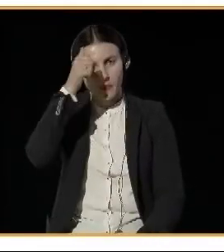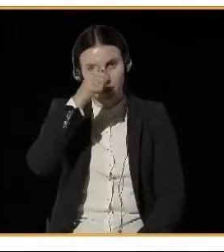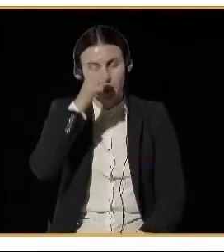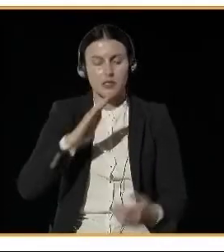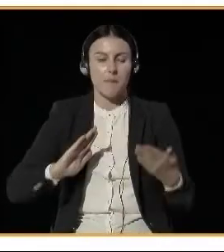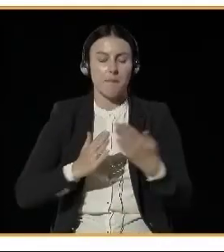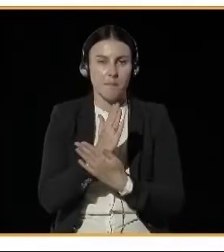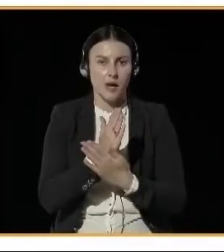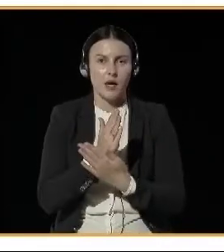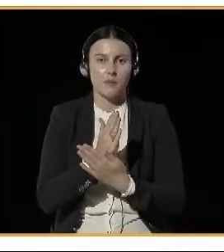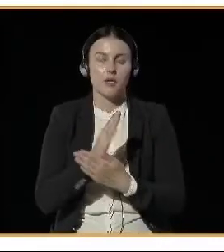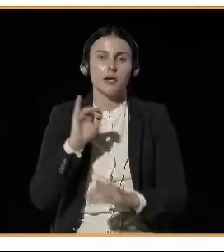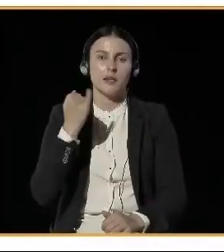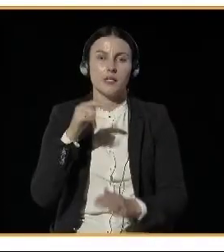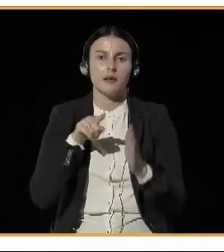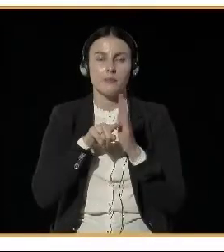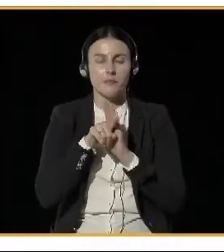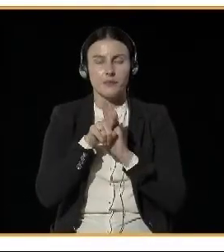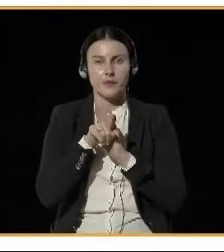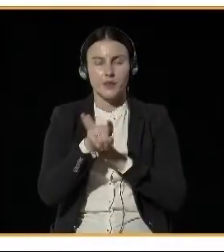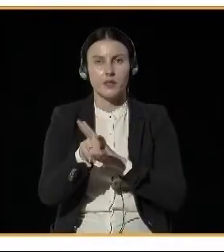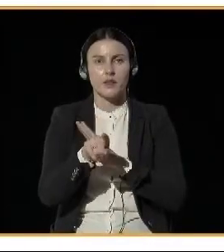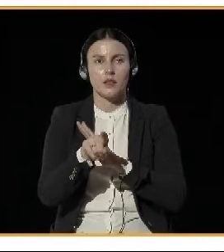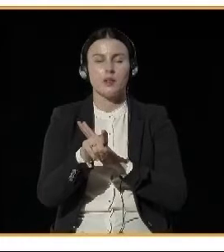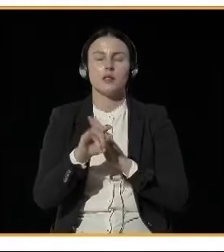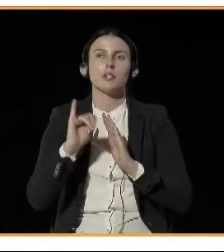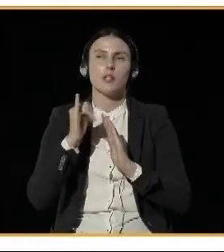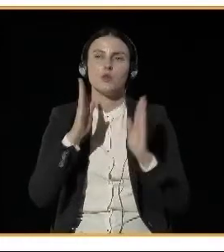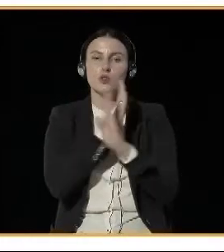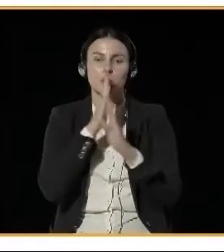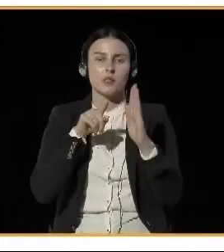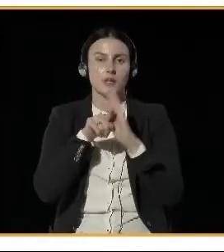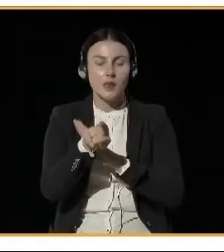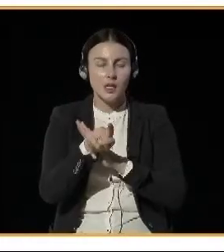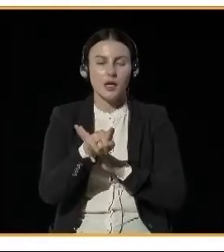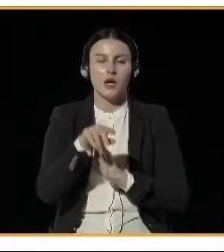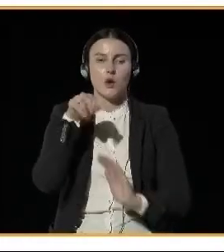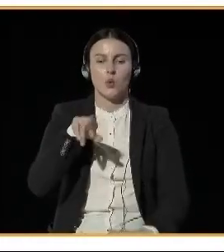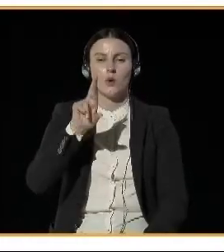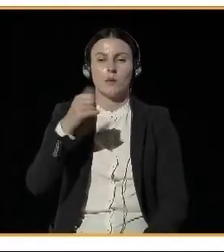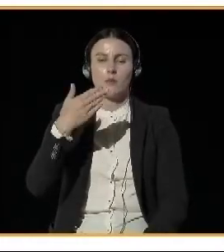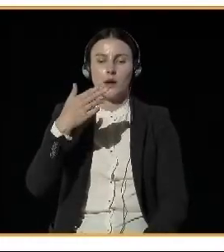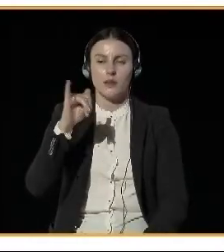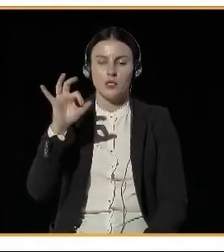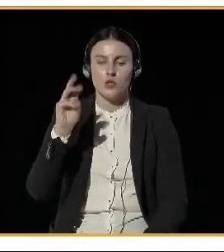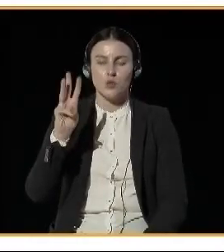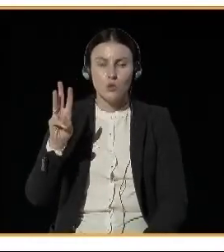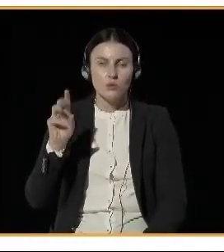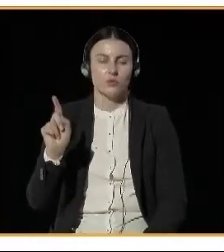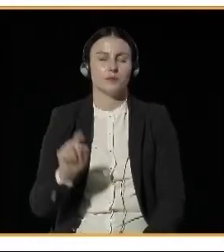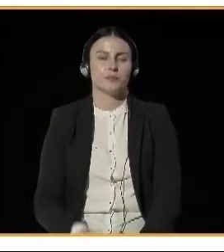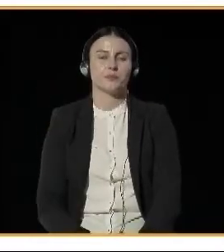shows areas in the cities where air pollution may be a challenge and where there may be restrictions